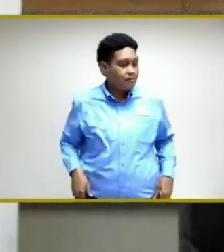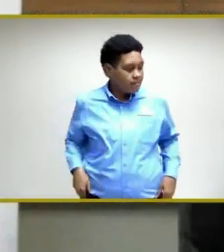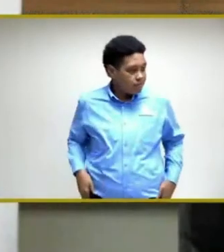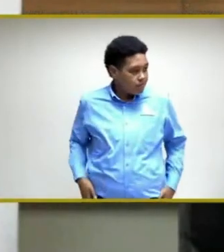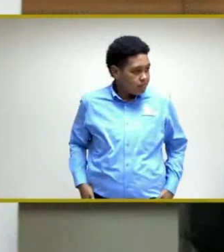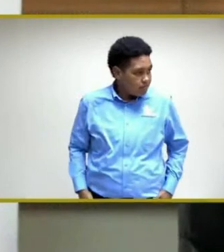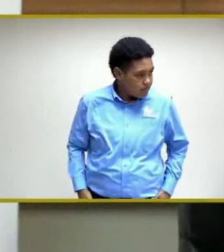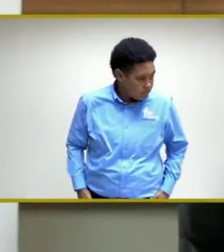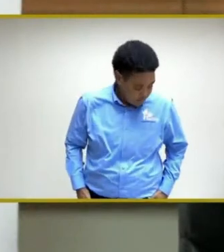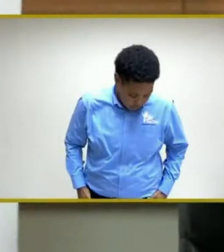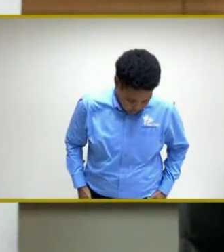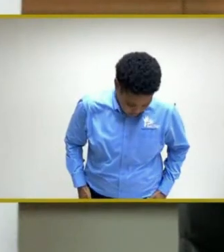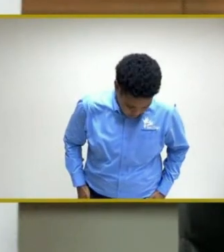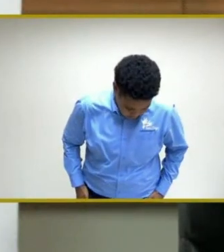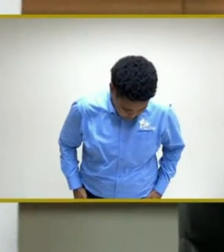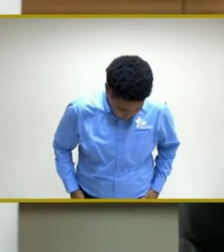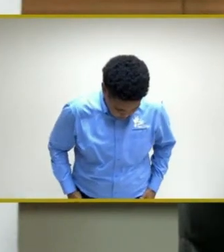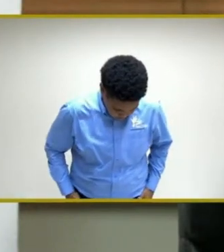Right.